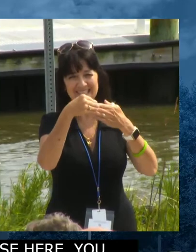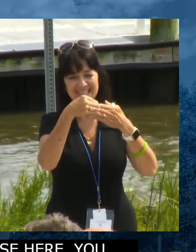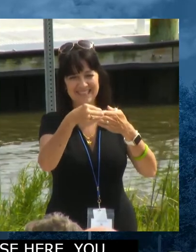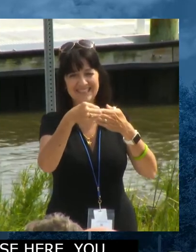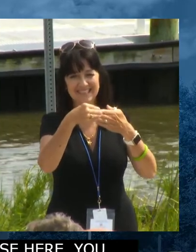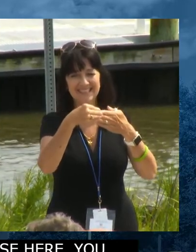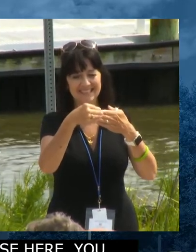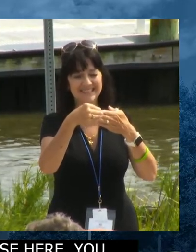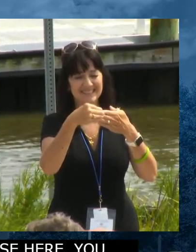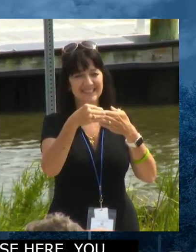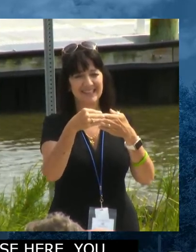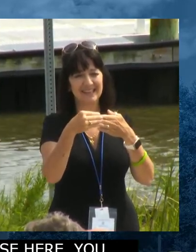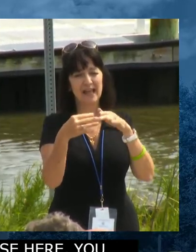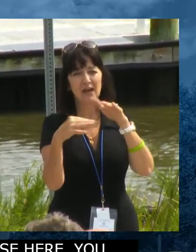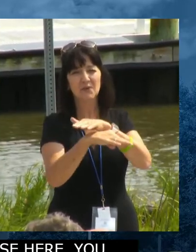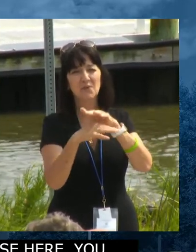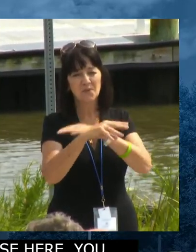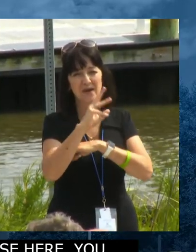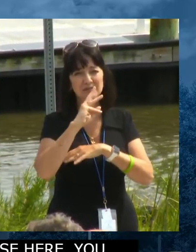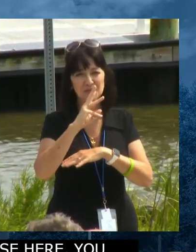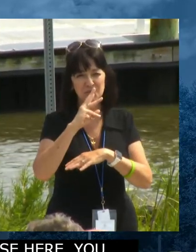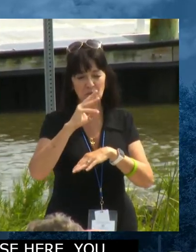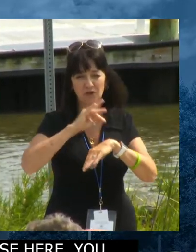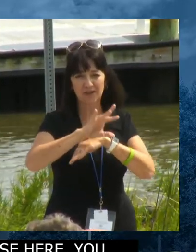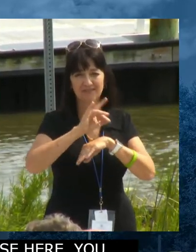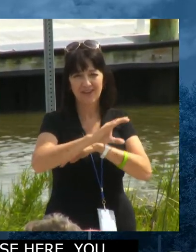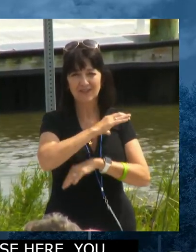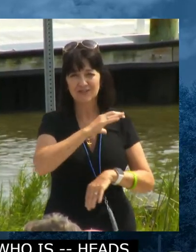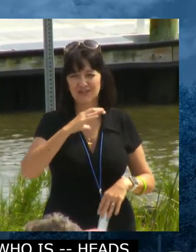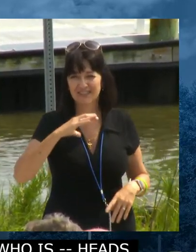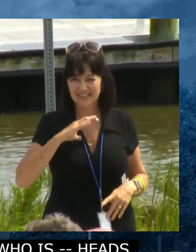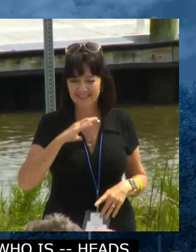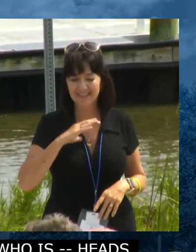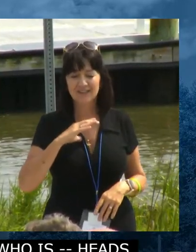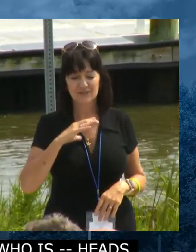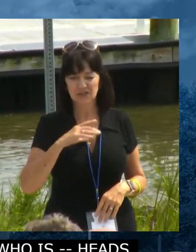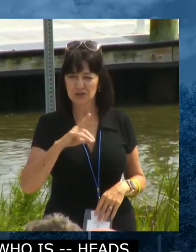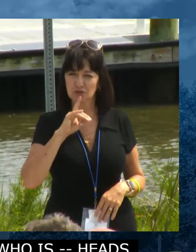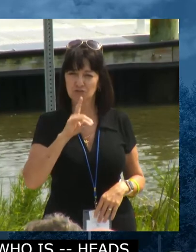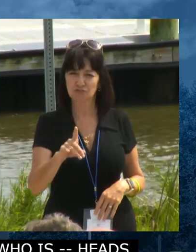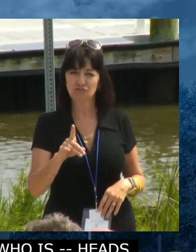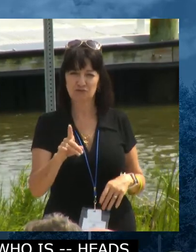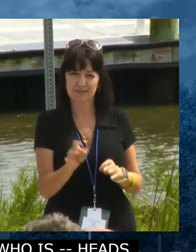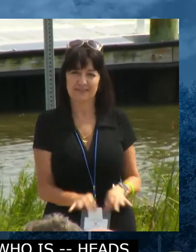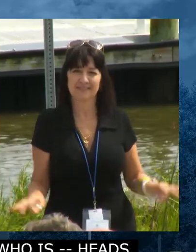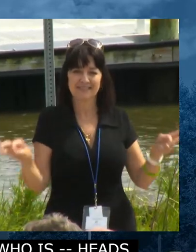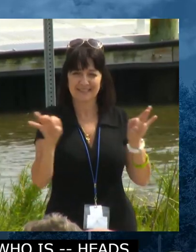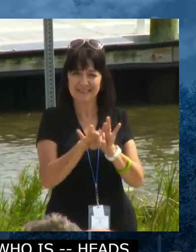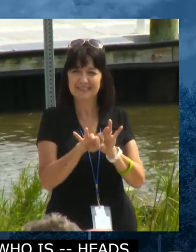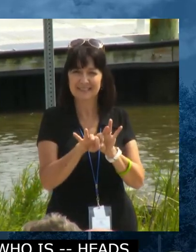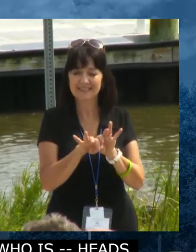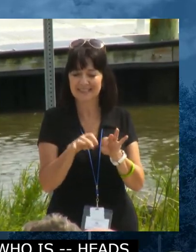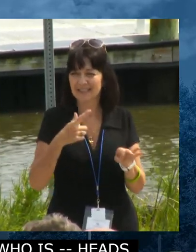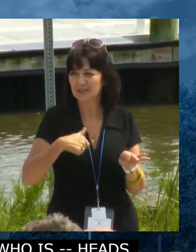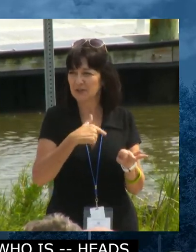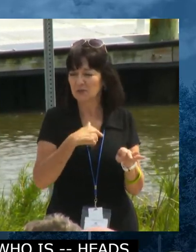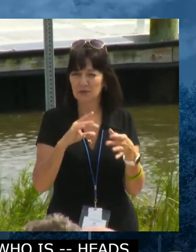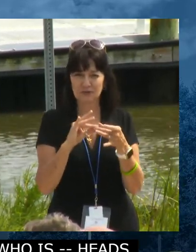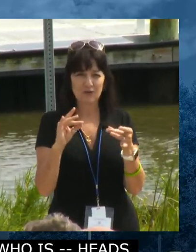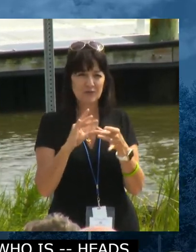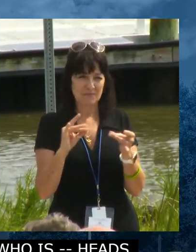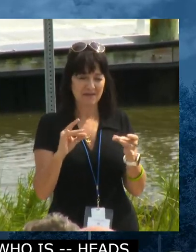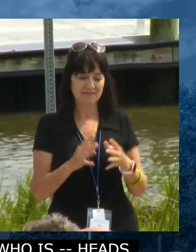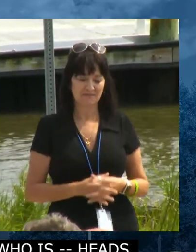infrastructure advisory, uh, council, which is really key to all this that, that we're, we're talking about. So,